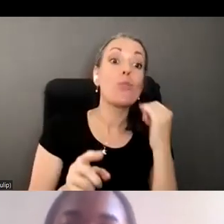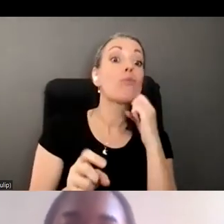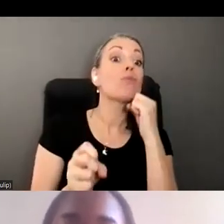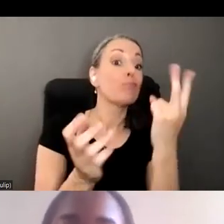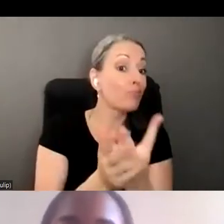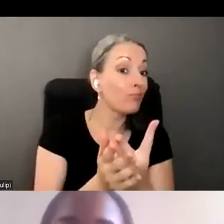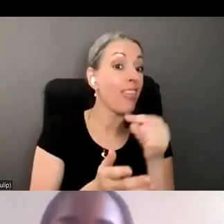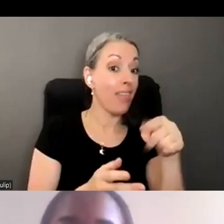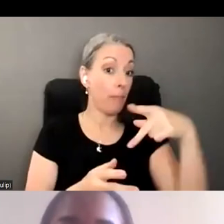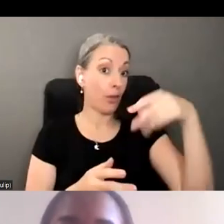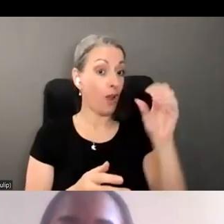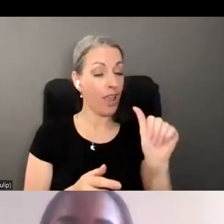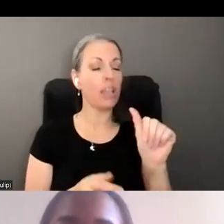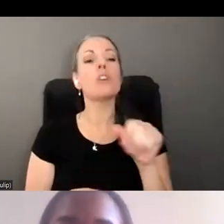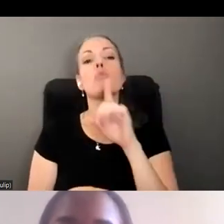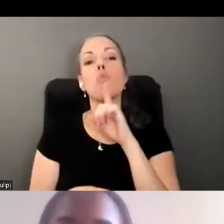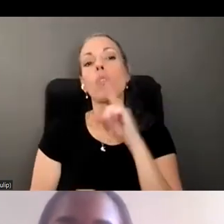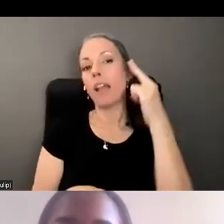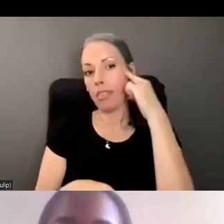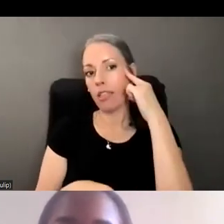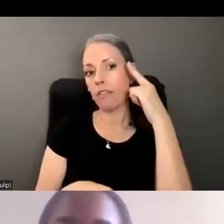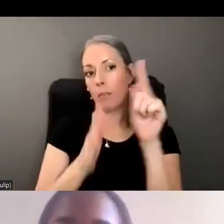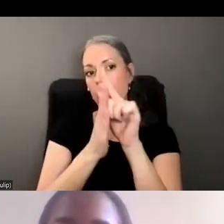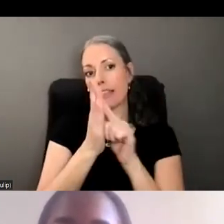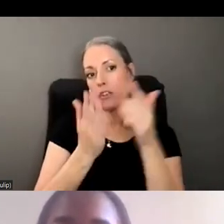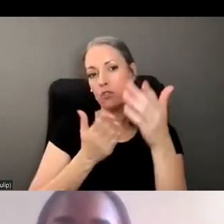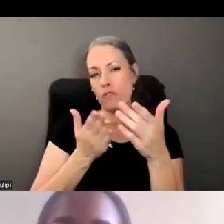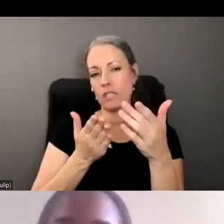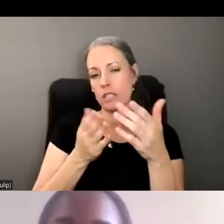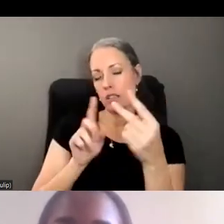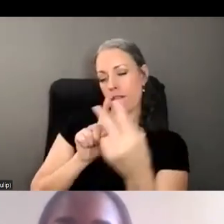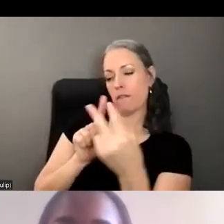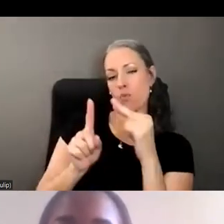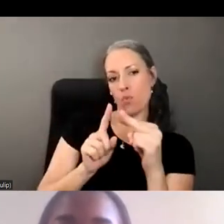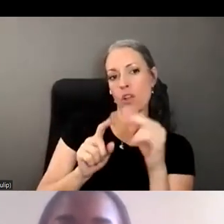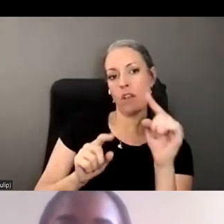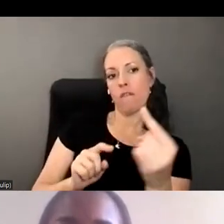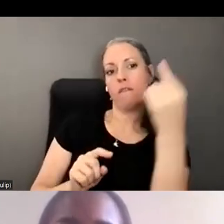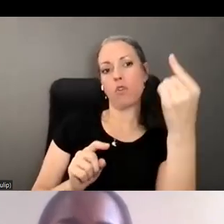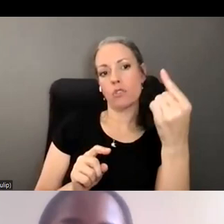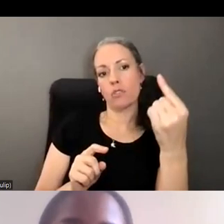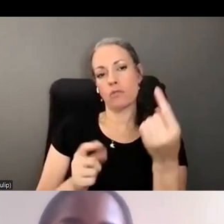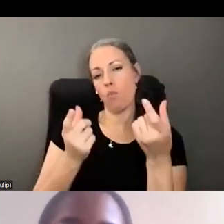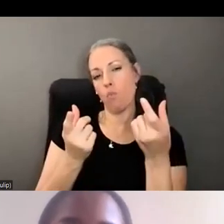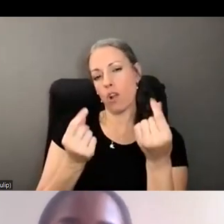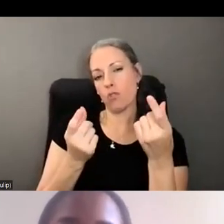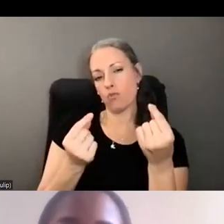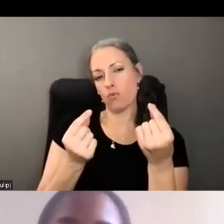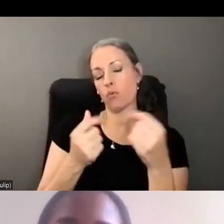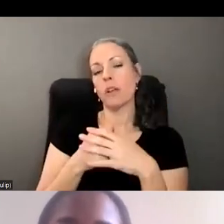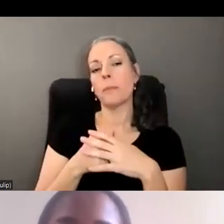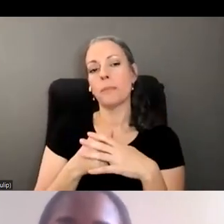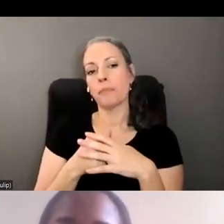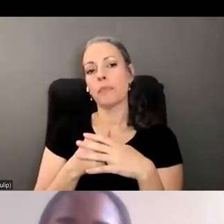I think really from the legal services perspective, one of the first things that we'd be really addressing is